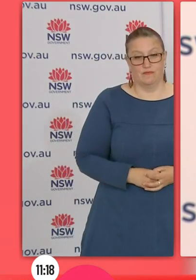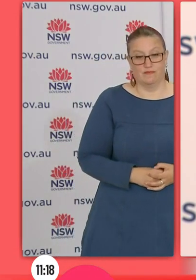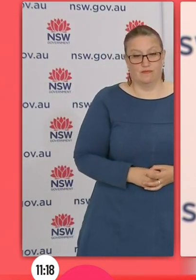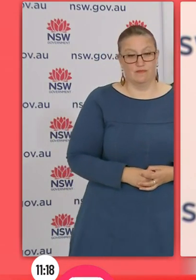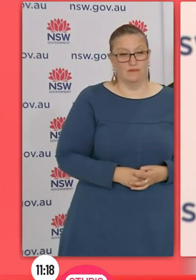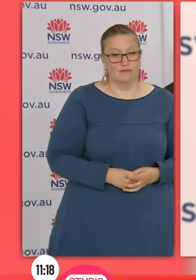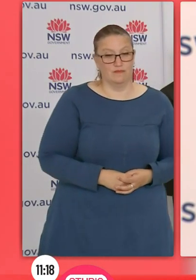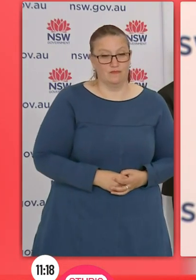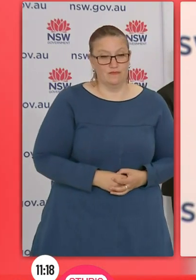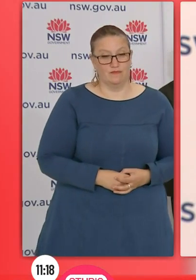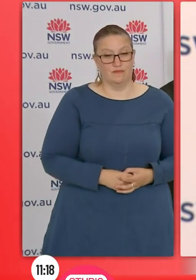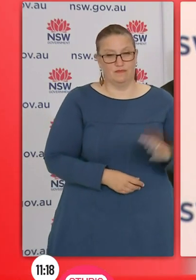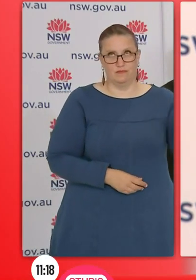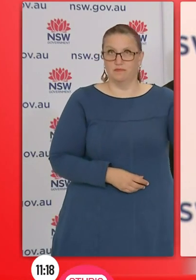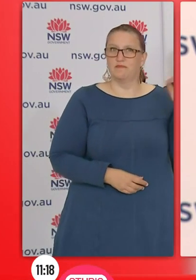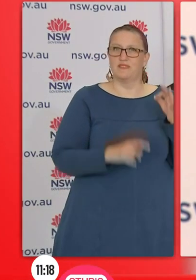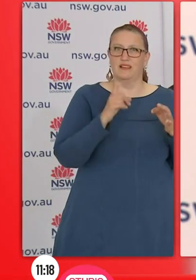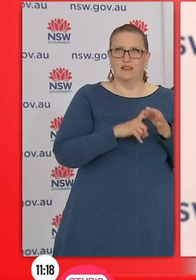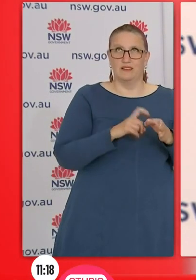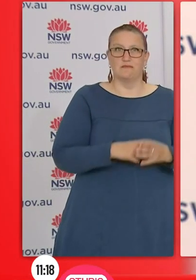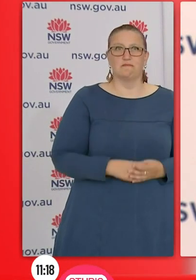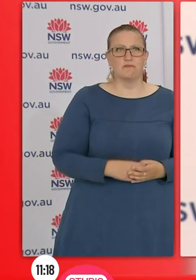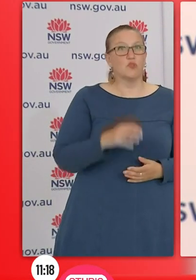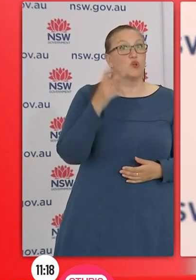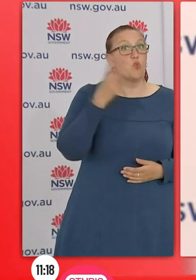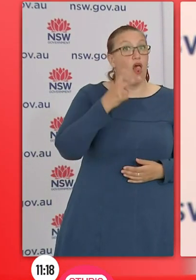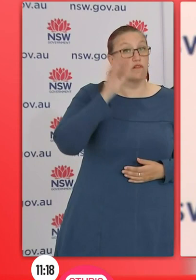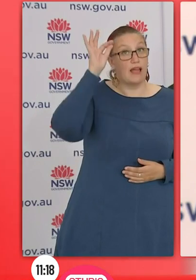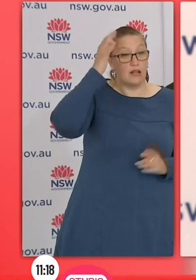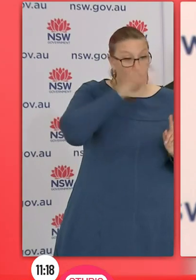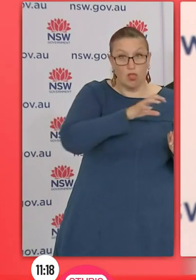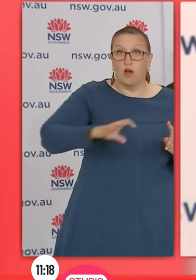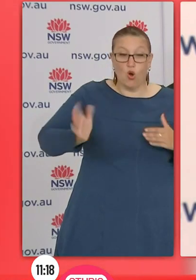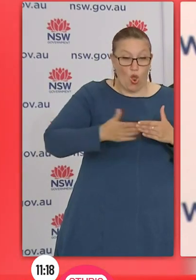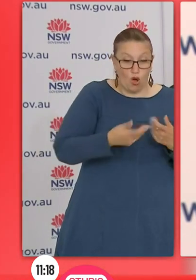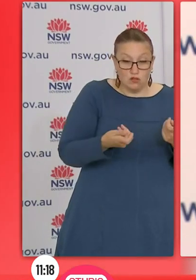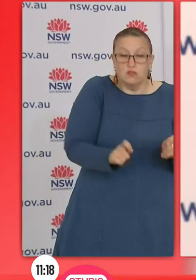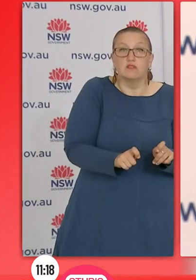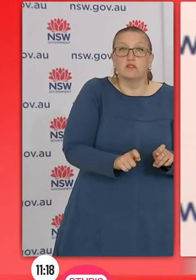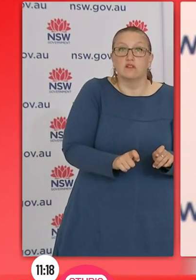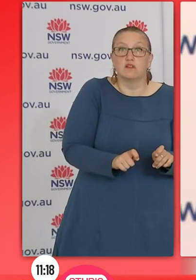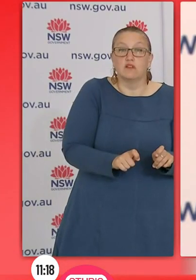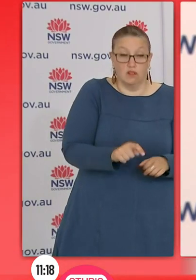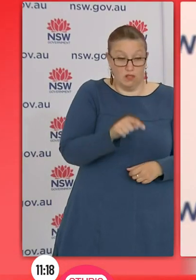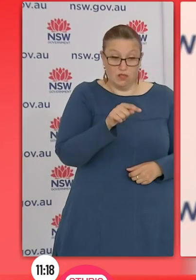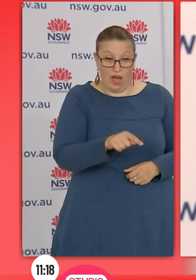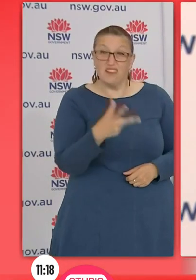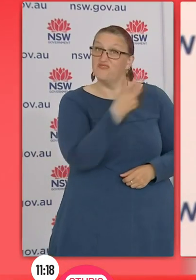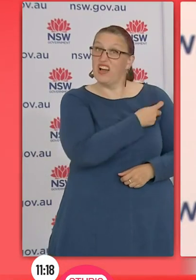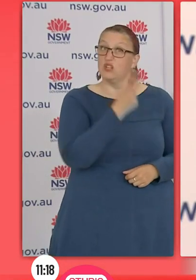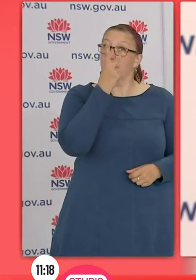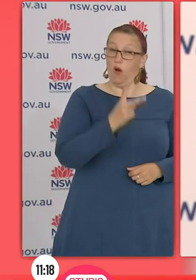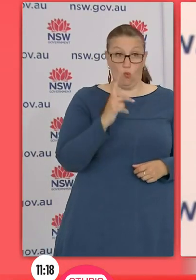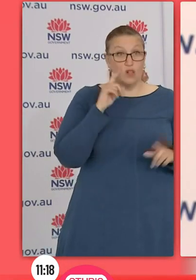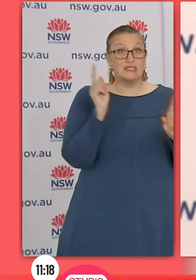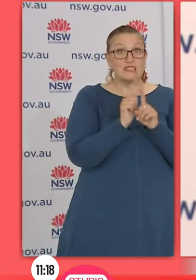Premier, hot spot LGAs. Will people, if they're fully vaccinated, in the LGAs of concern, be able to look forward to